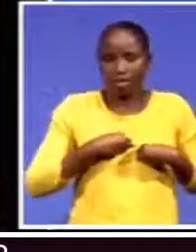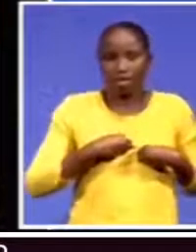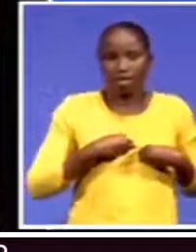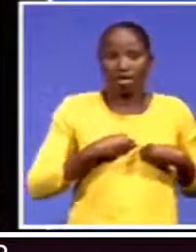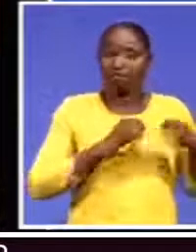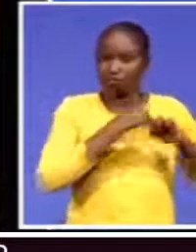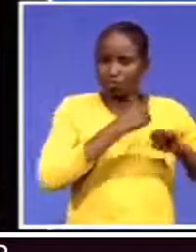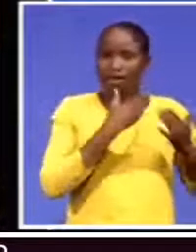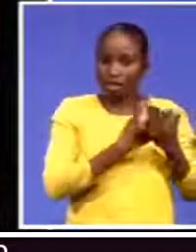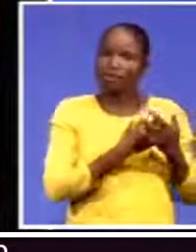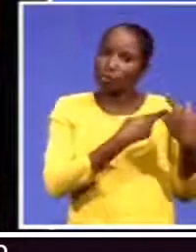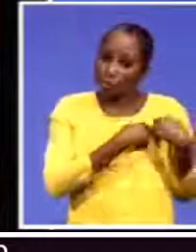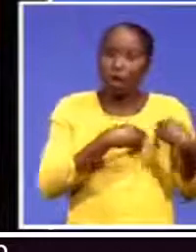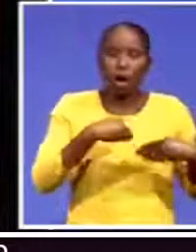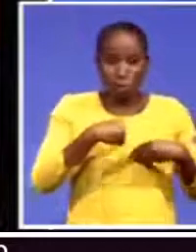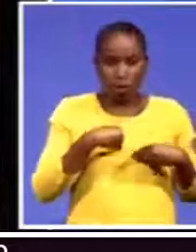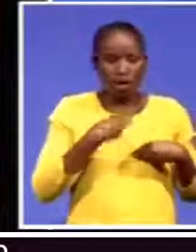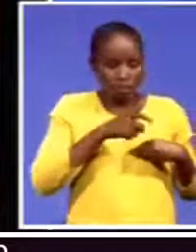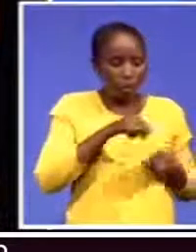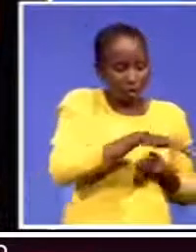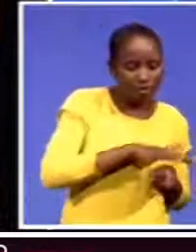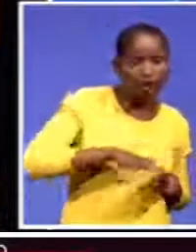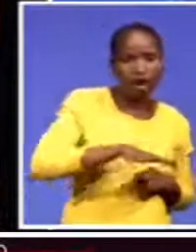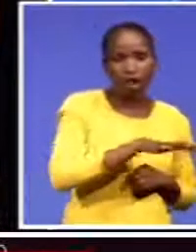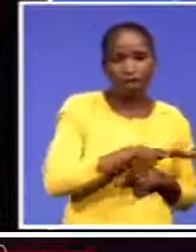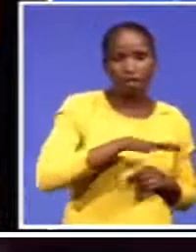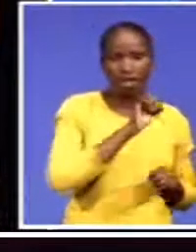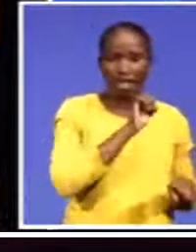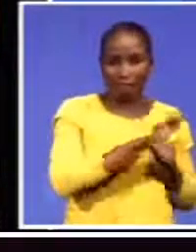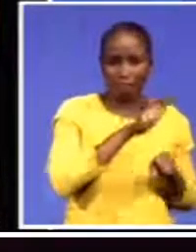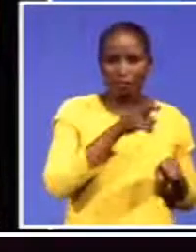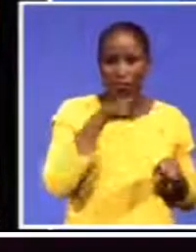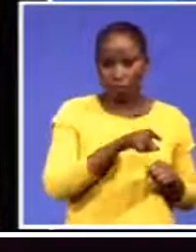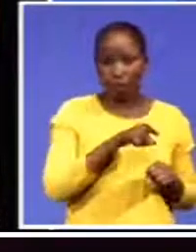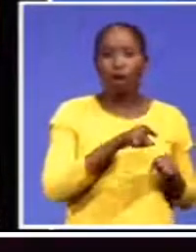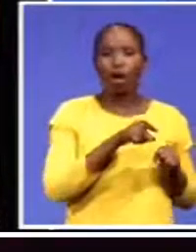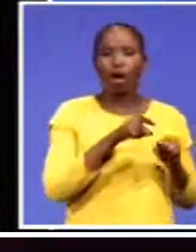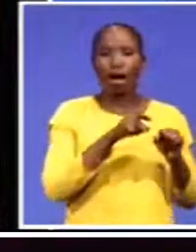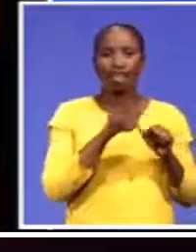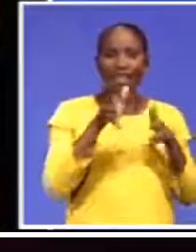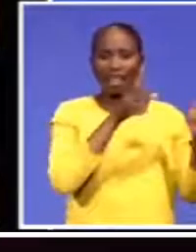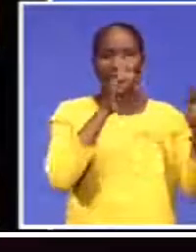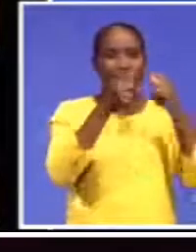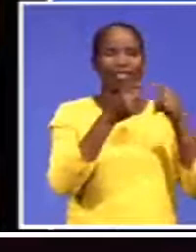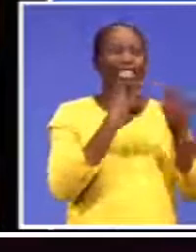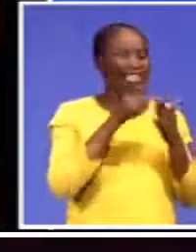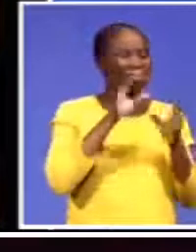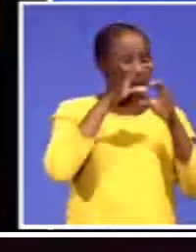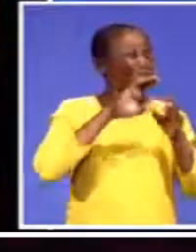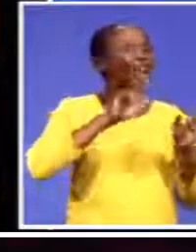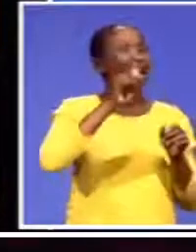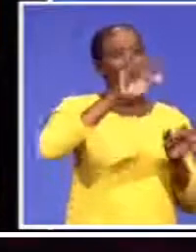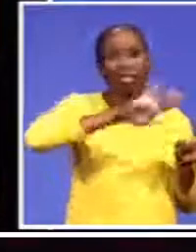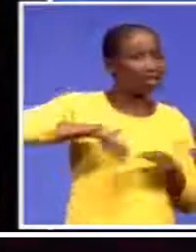impact on the planet afterwards. I'm sorry to say. But we have to prioritize the industrialization